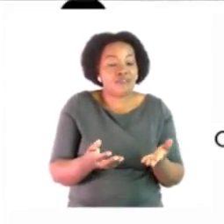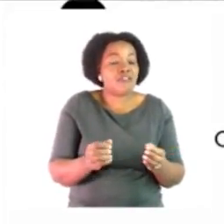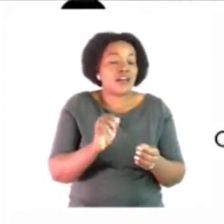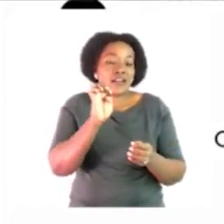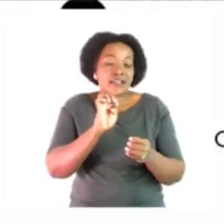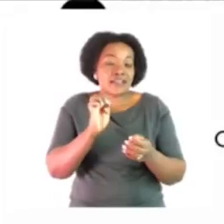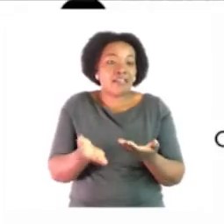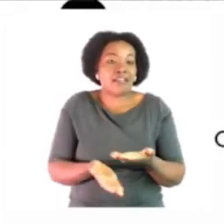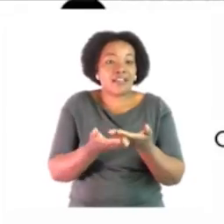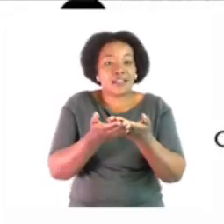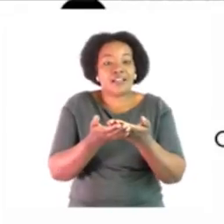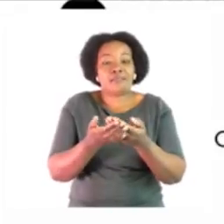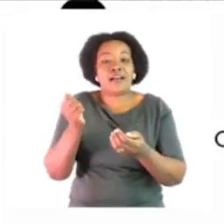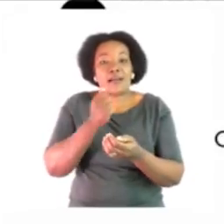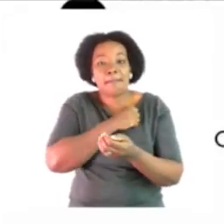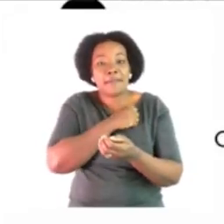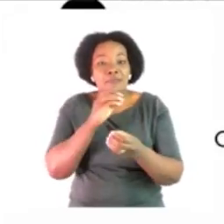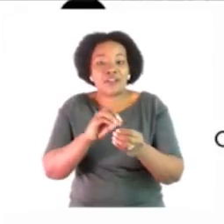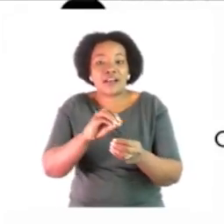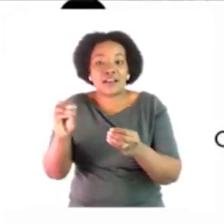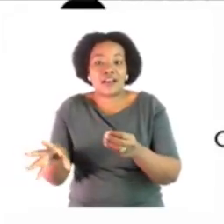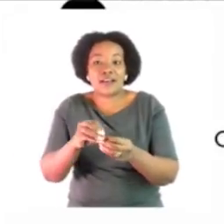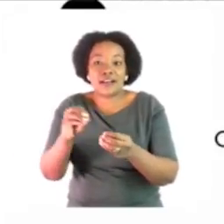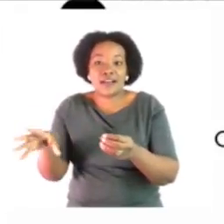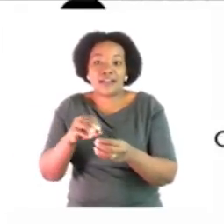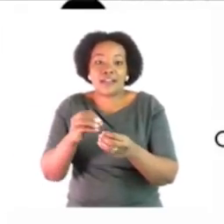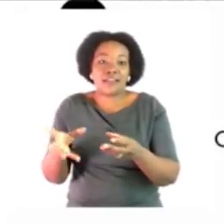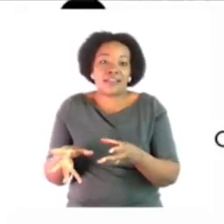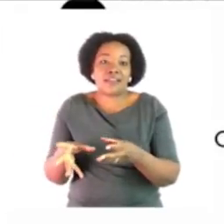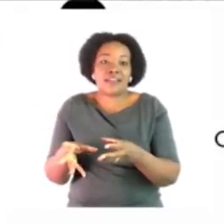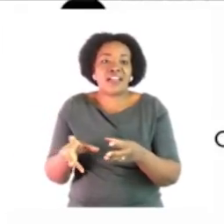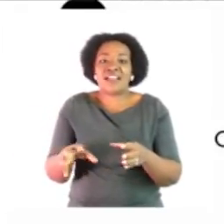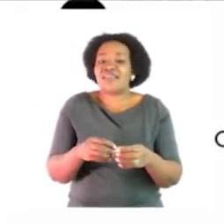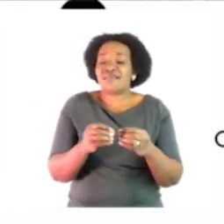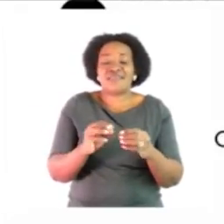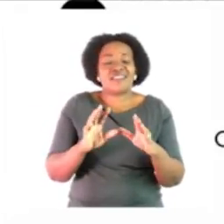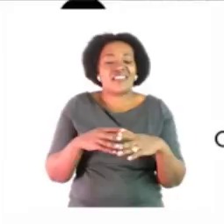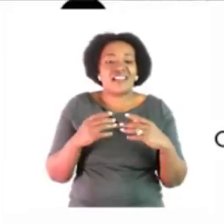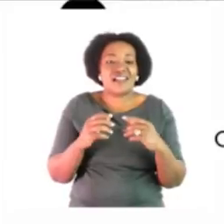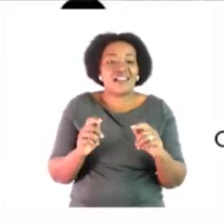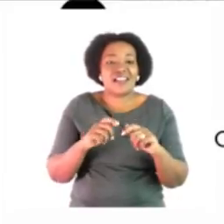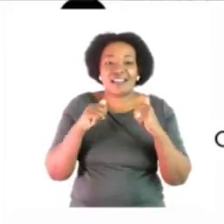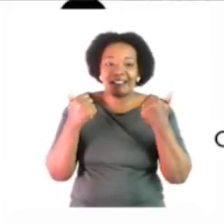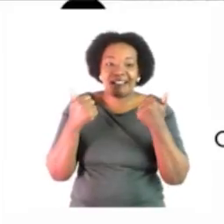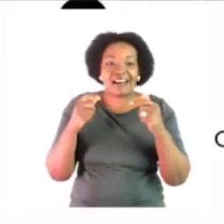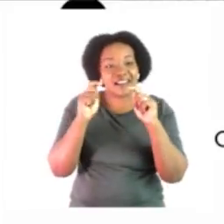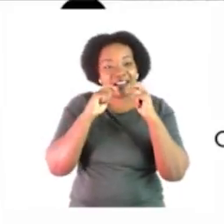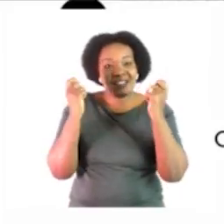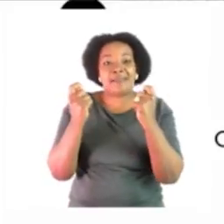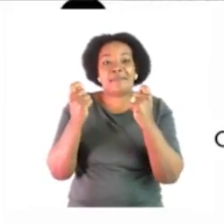all the items onto the counter they are a great team now